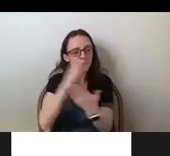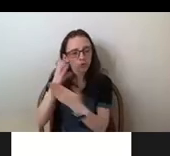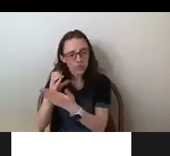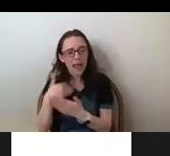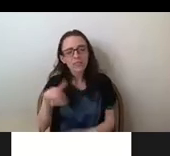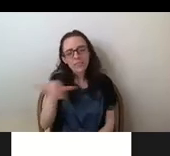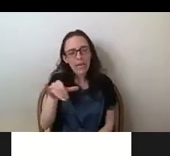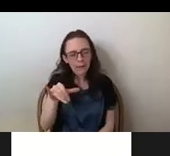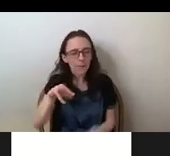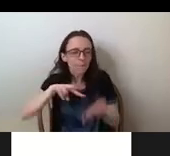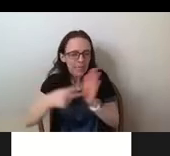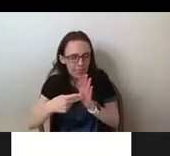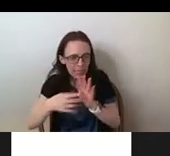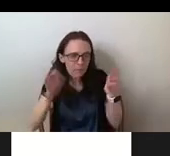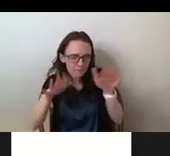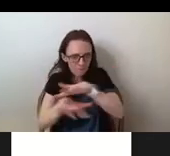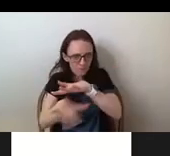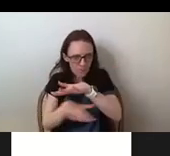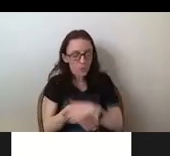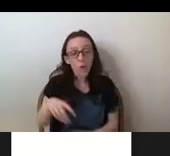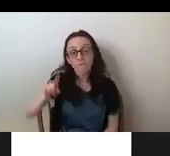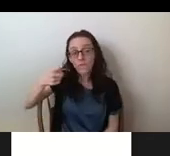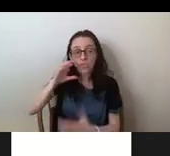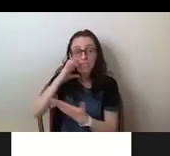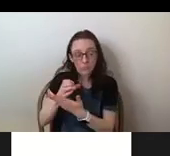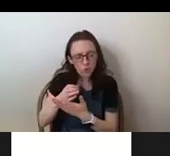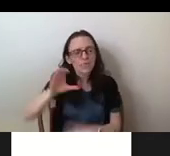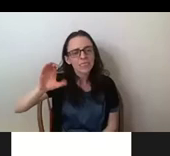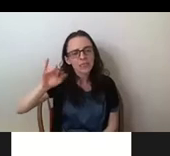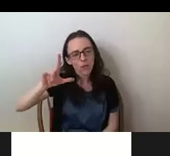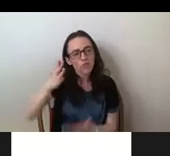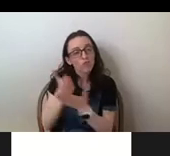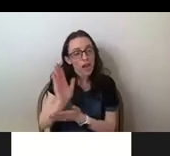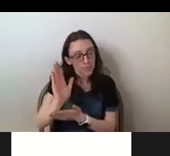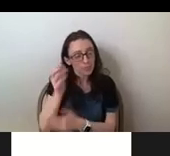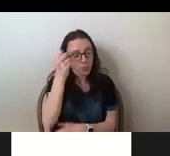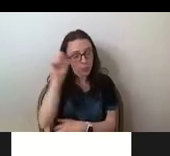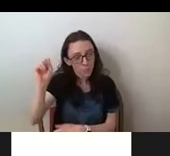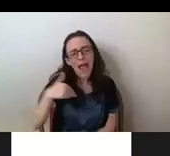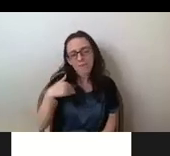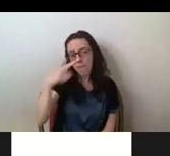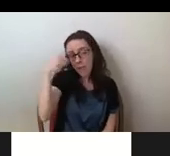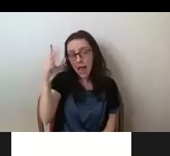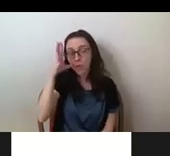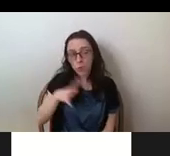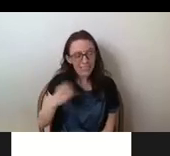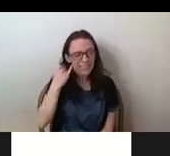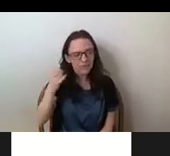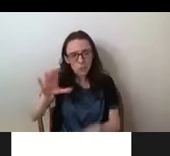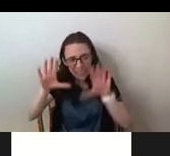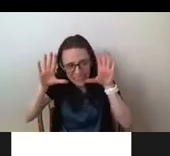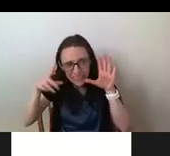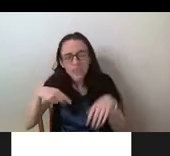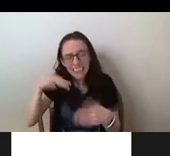one, can see that it's during the civil rights movement. It's of a black woman. And if you look closely, can see that she's actually pushing the